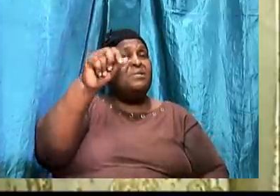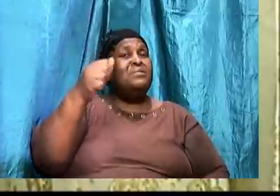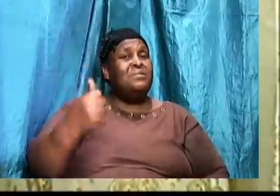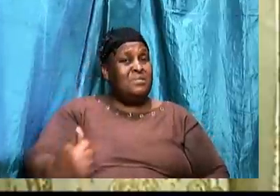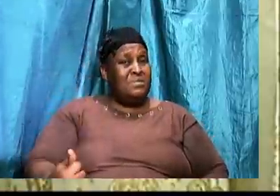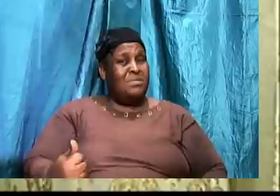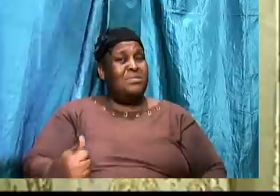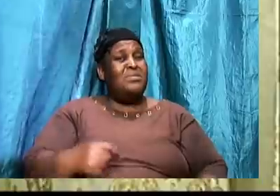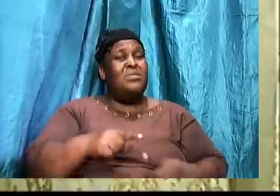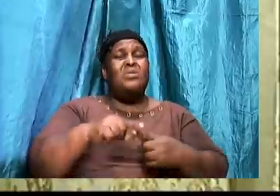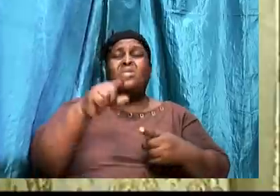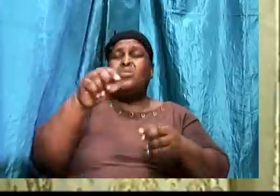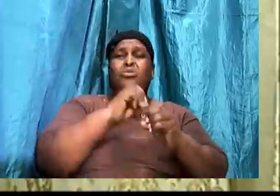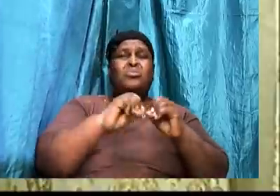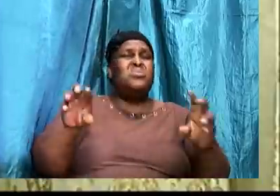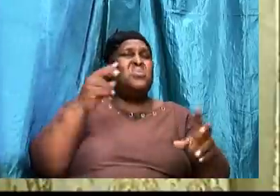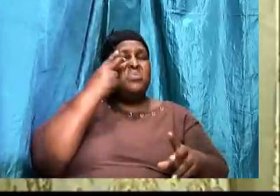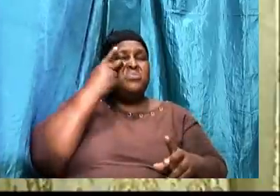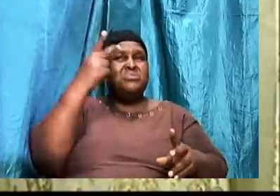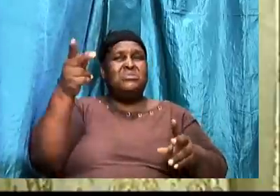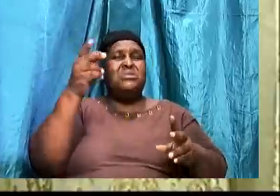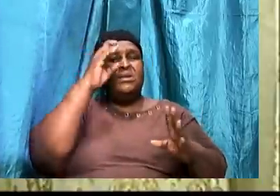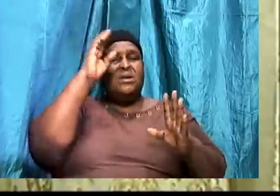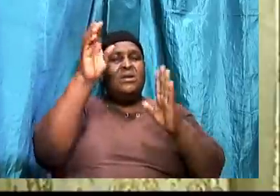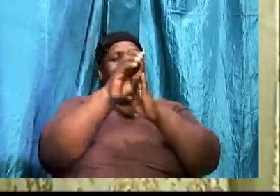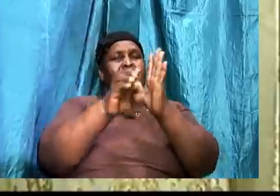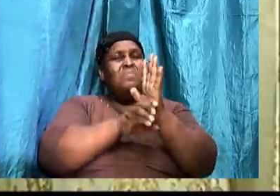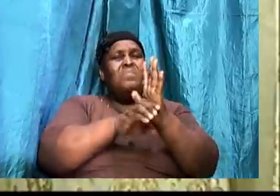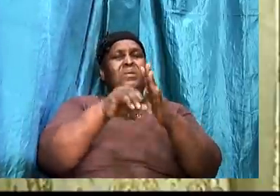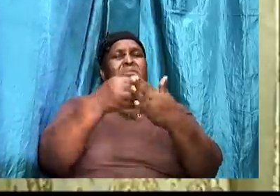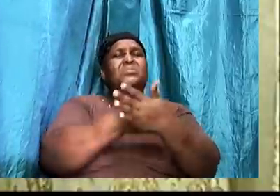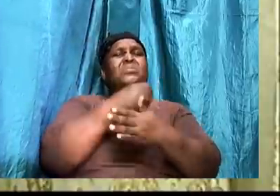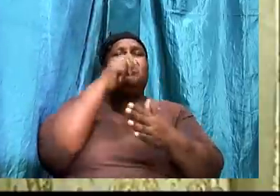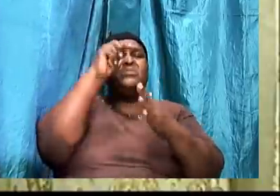You don't see a command. In the new testament. To support it.